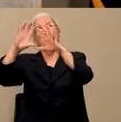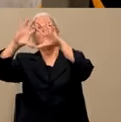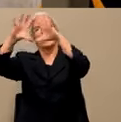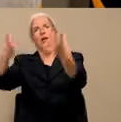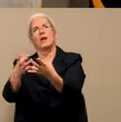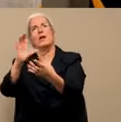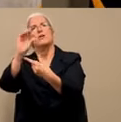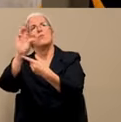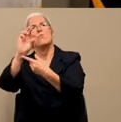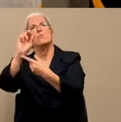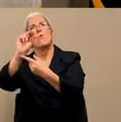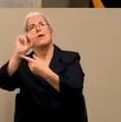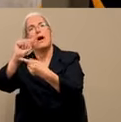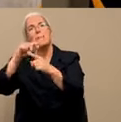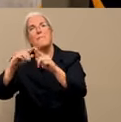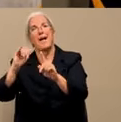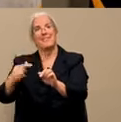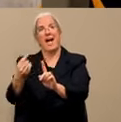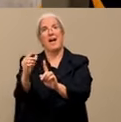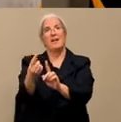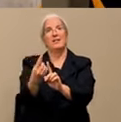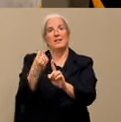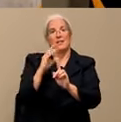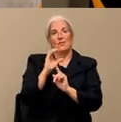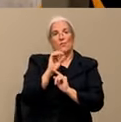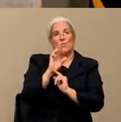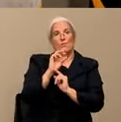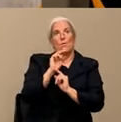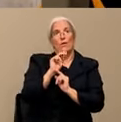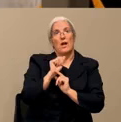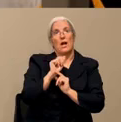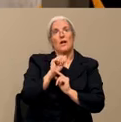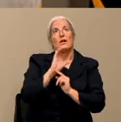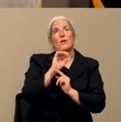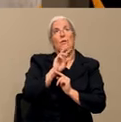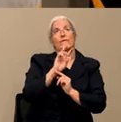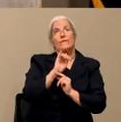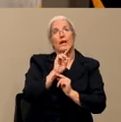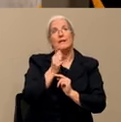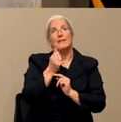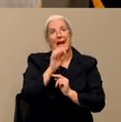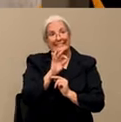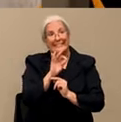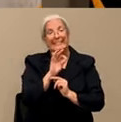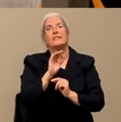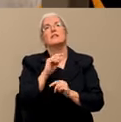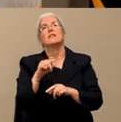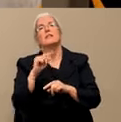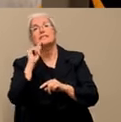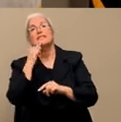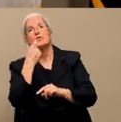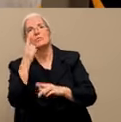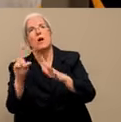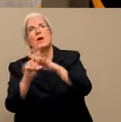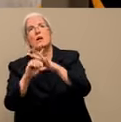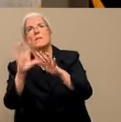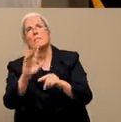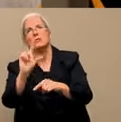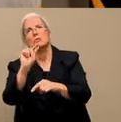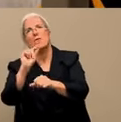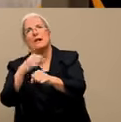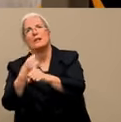coronaviruses that have emerged in the past 20 years. So everybody pretty much heard about SARS that emerged in